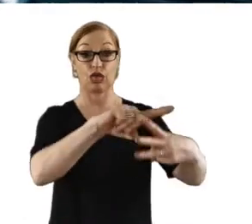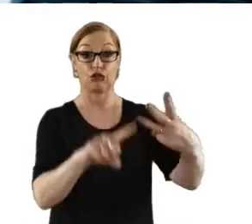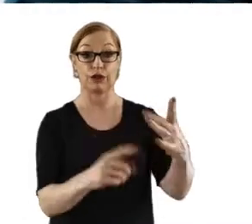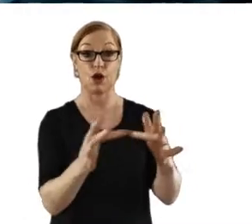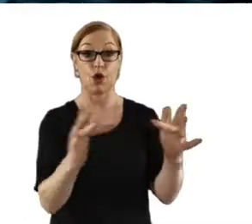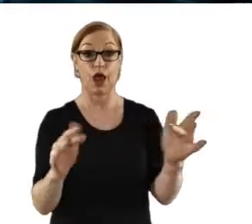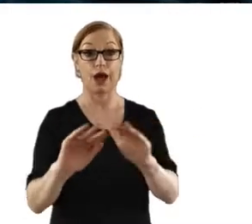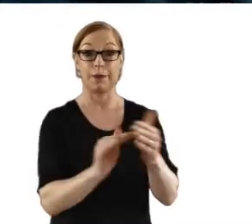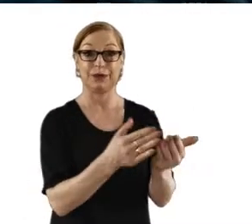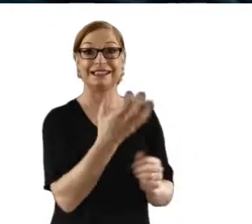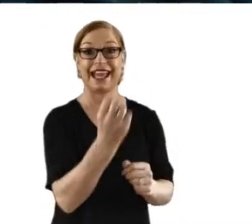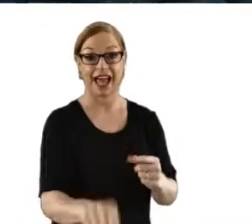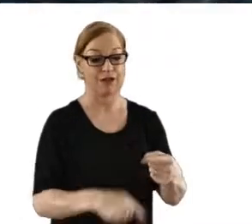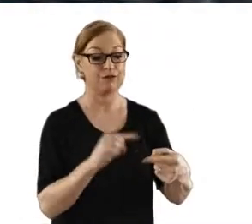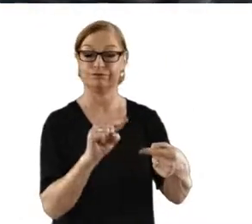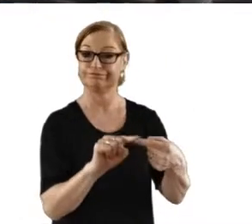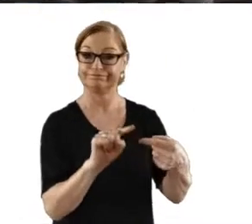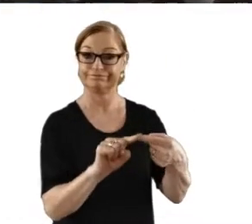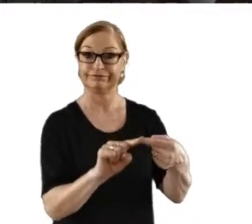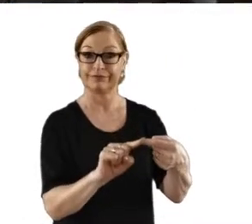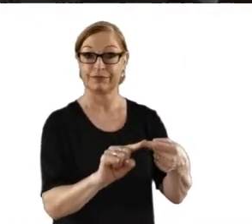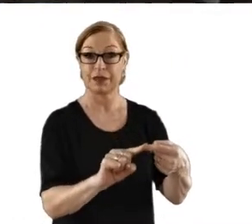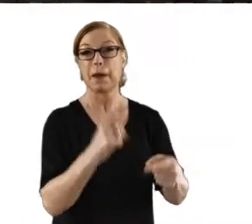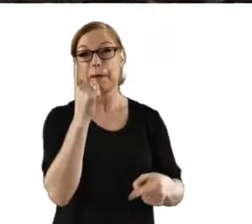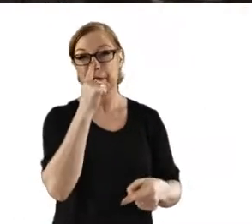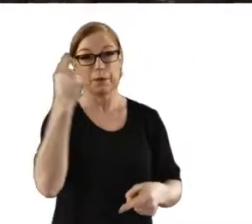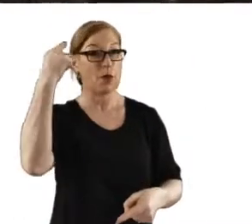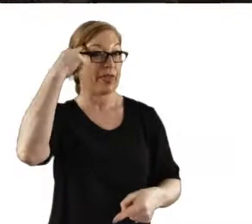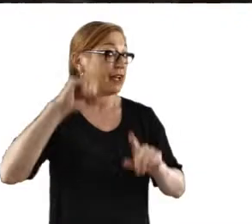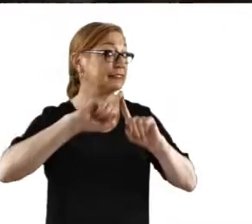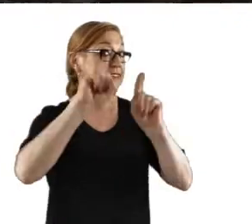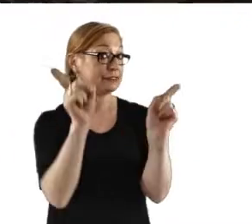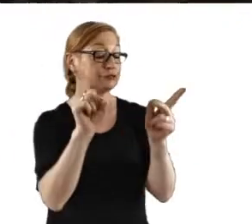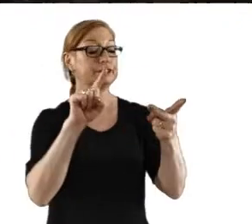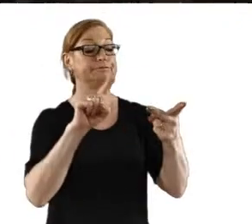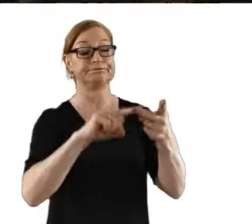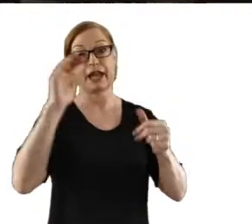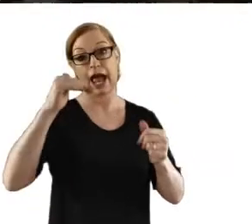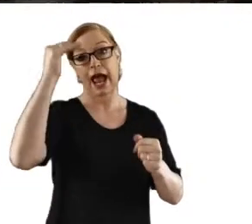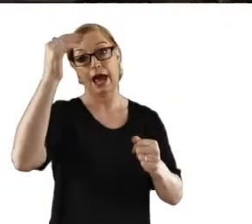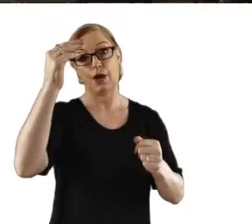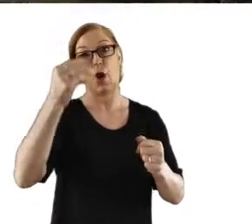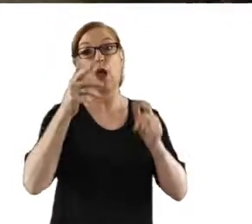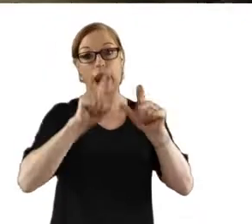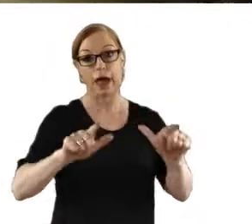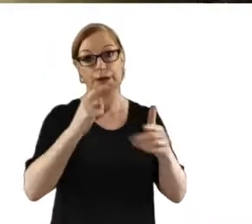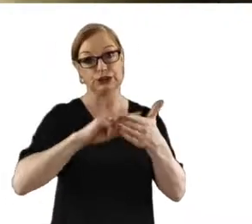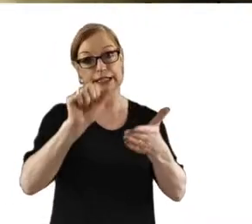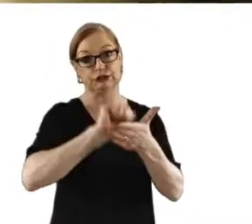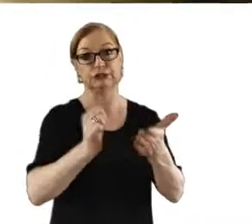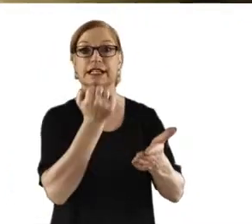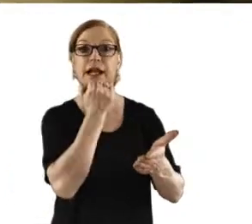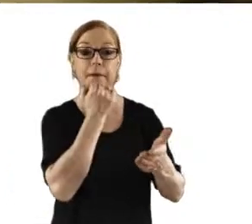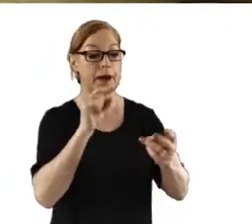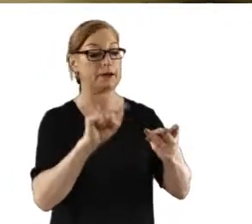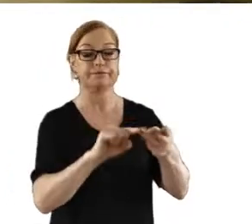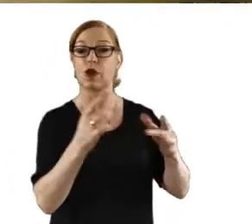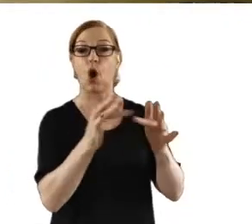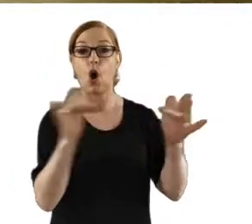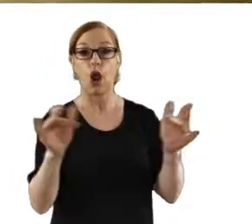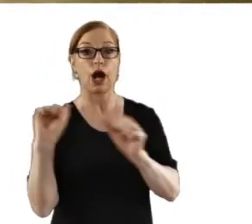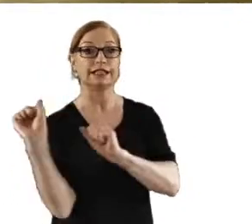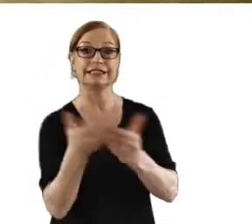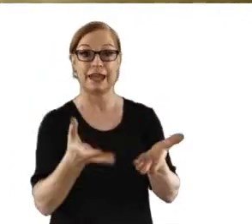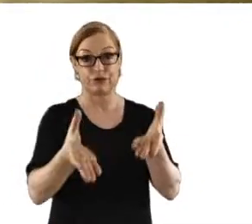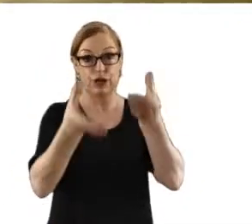They facilitate three online communities of practice centred on neurodiversity, adult language literacy and numeracy, and